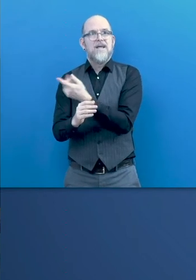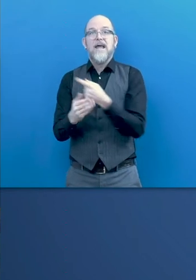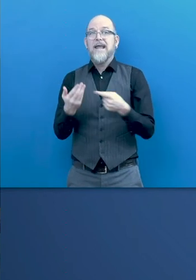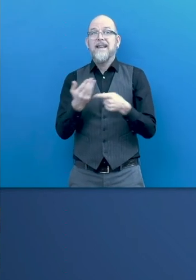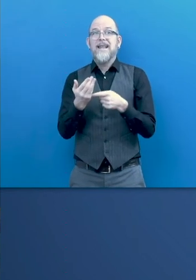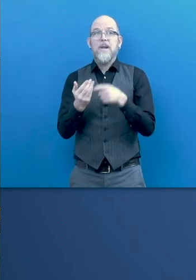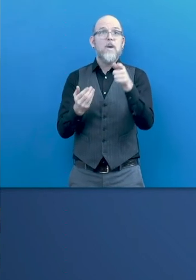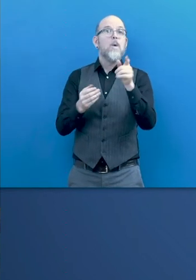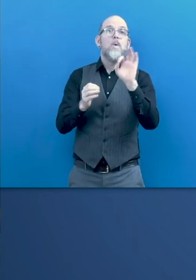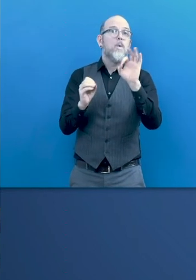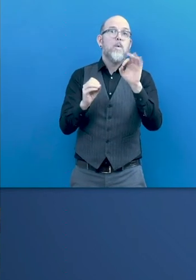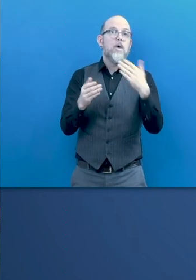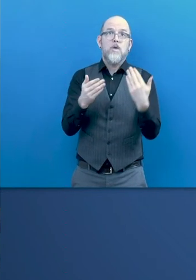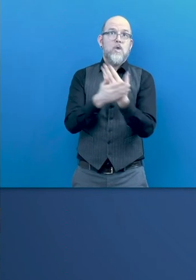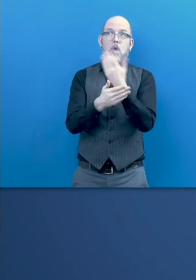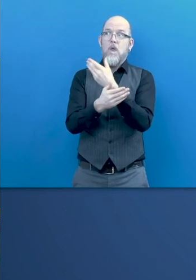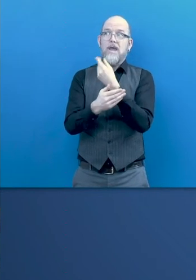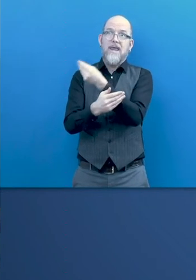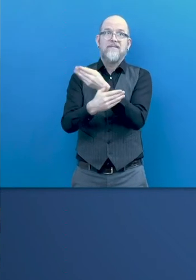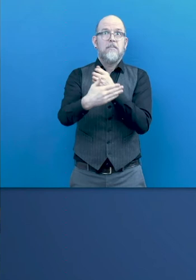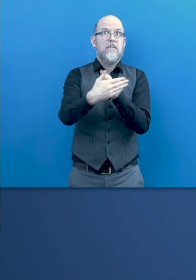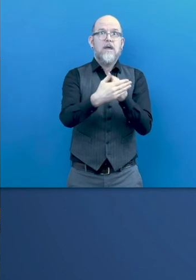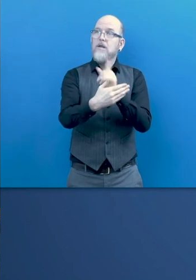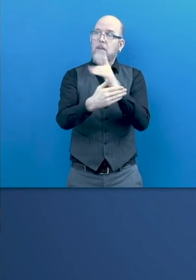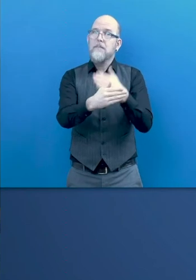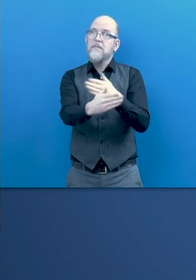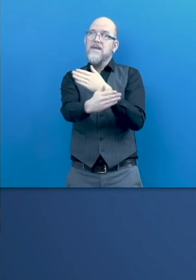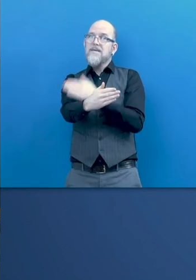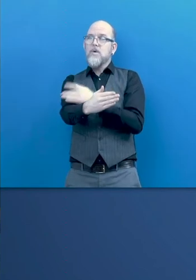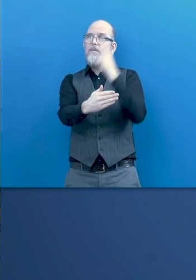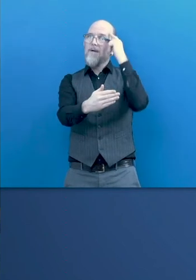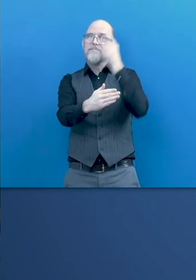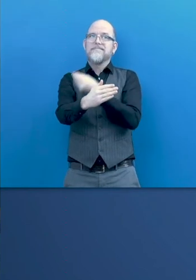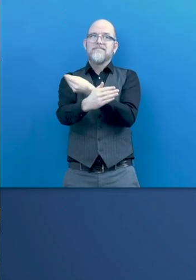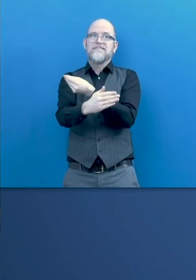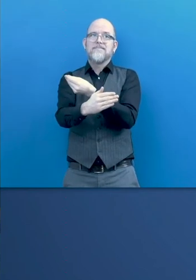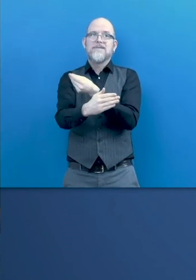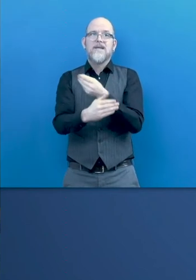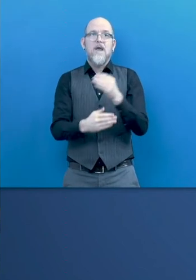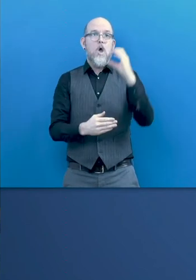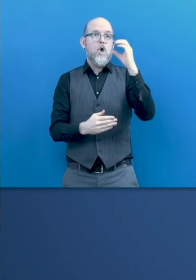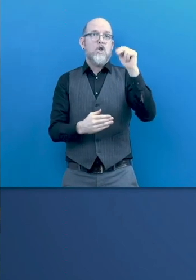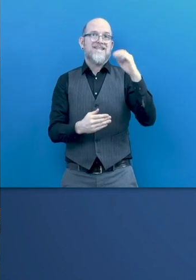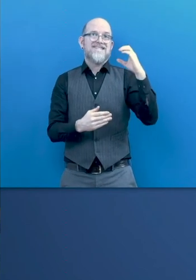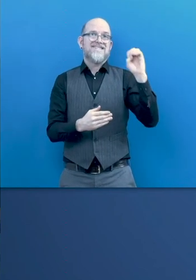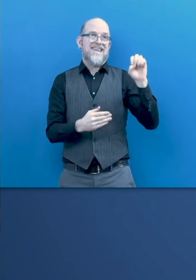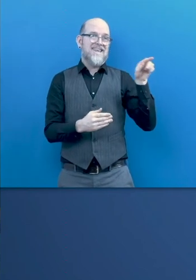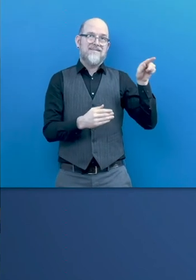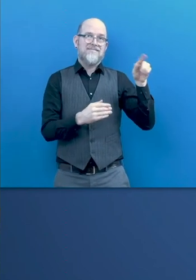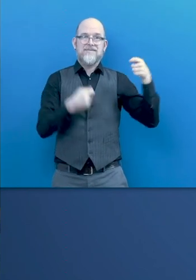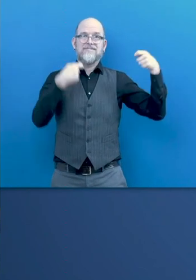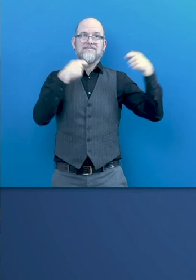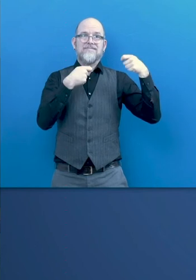barrier, another barrier again. For example, on the foundation, it needs to be in the beginning,